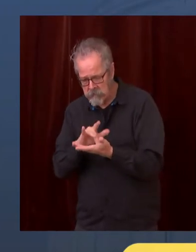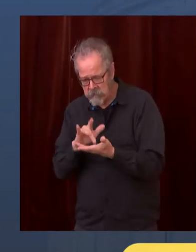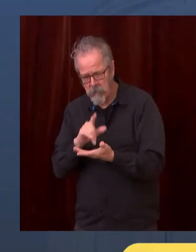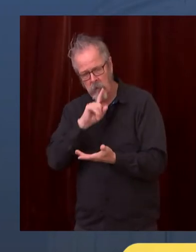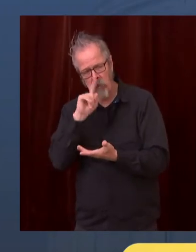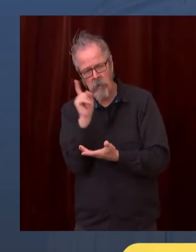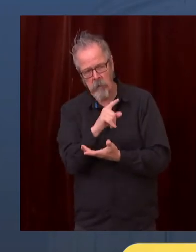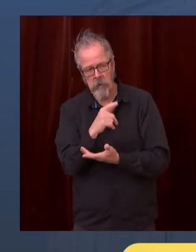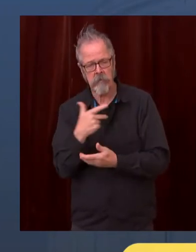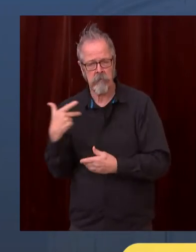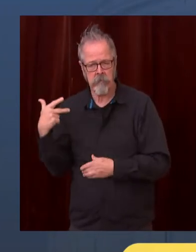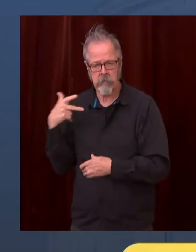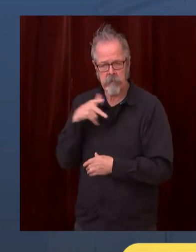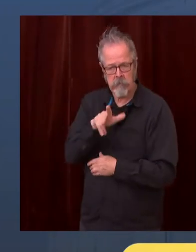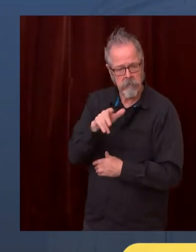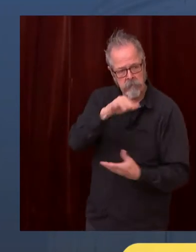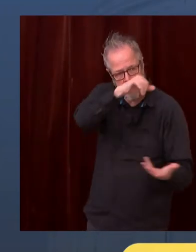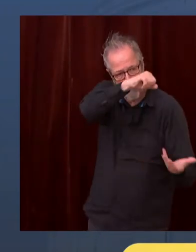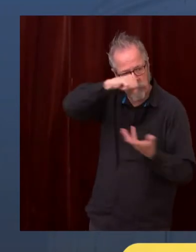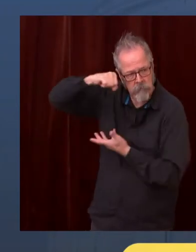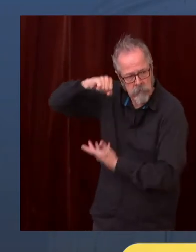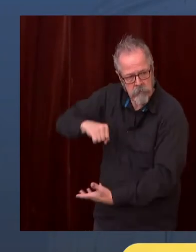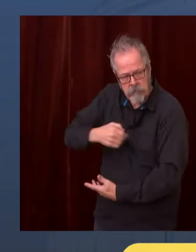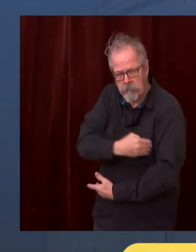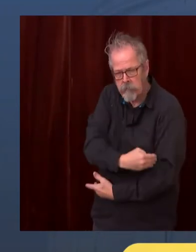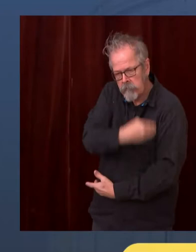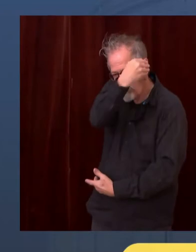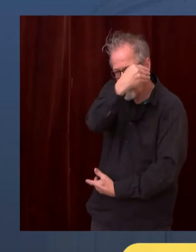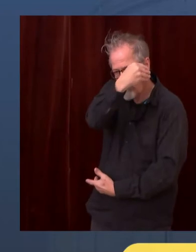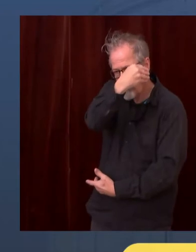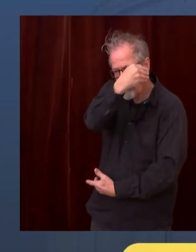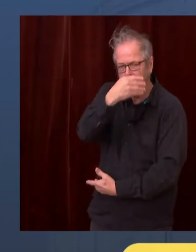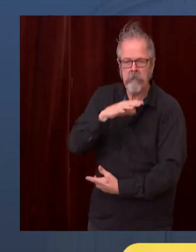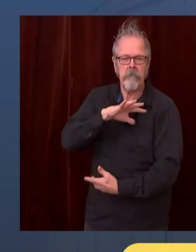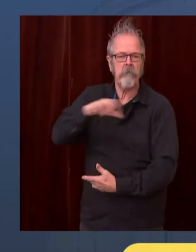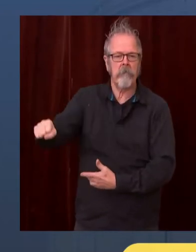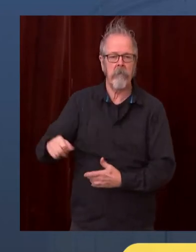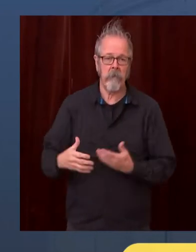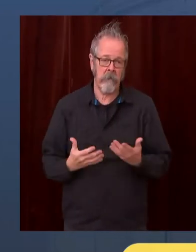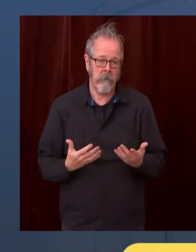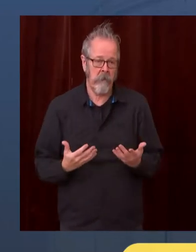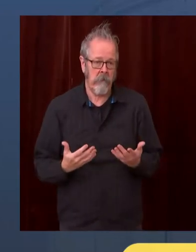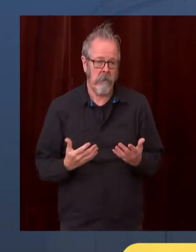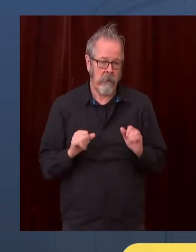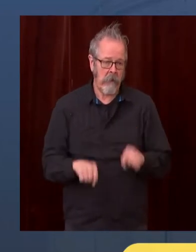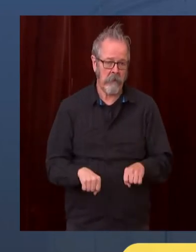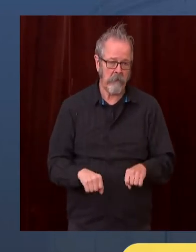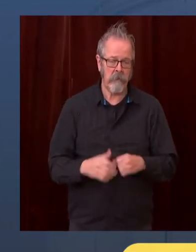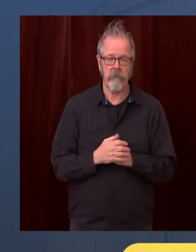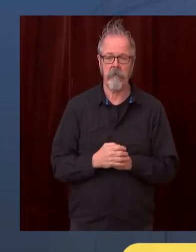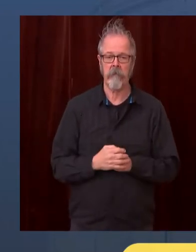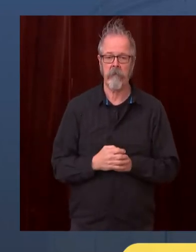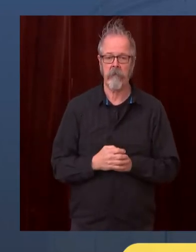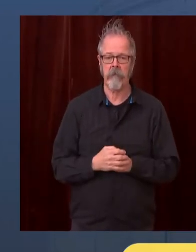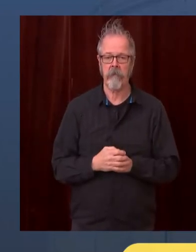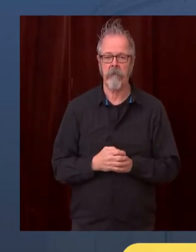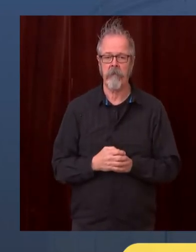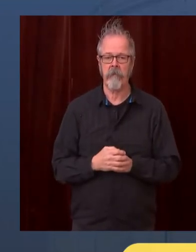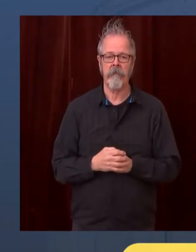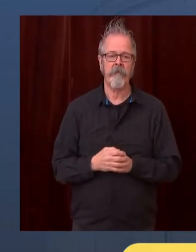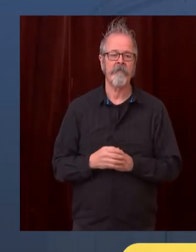We're a little more than a week away from Thanksgiving. Thanksgiving, and I know that this is